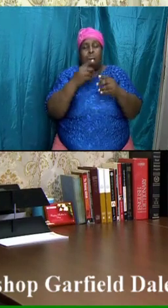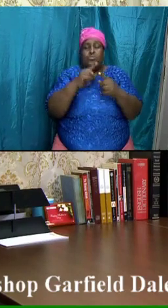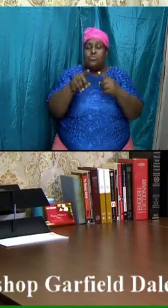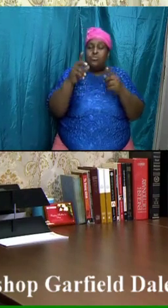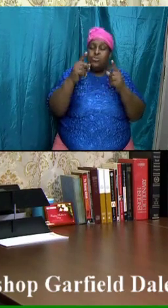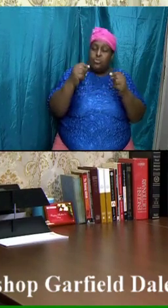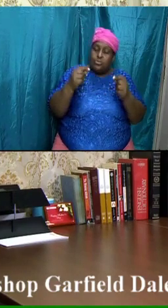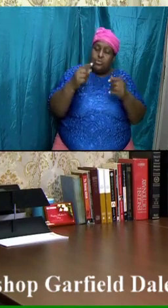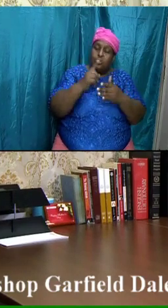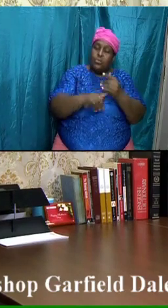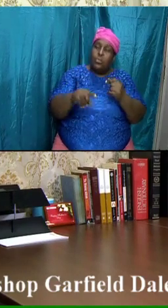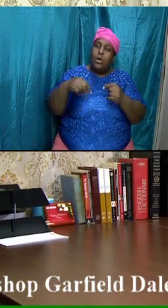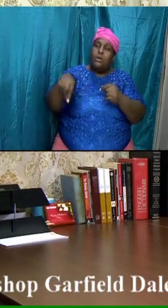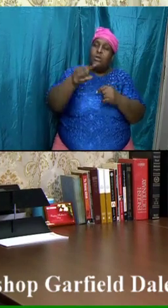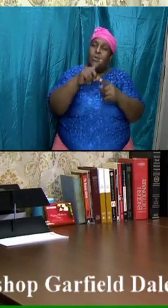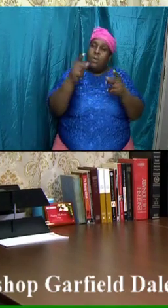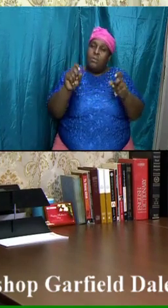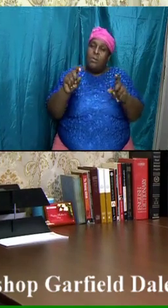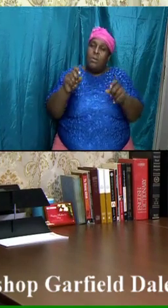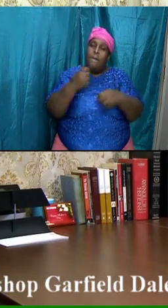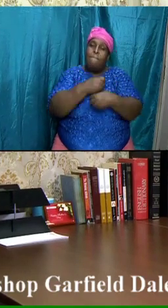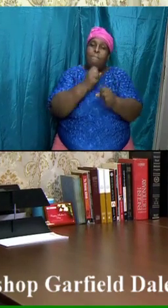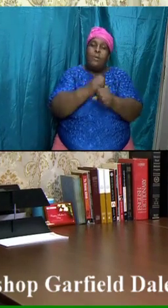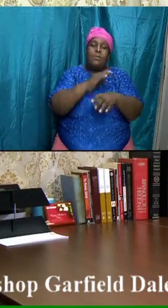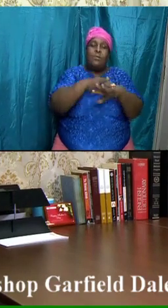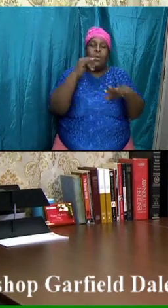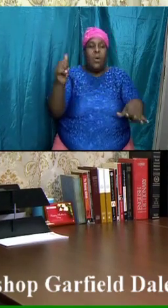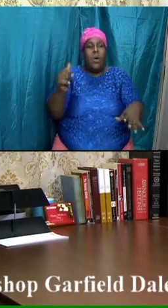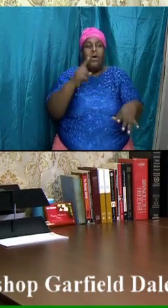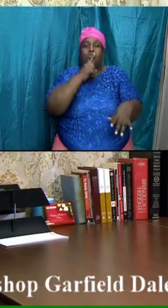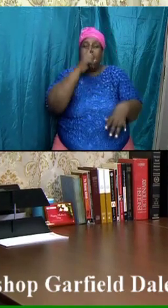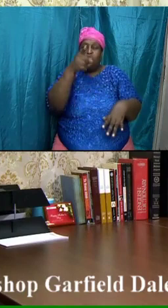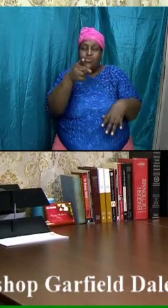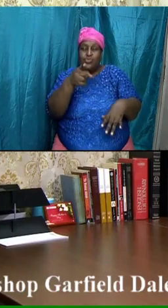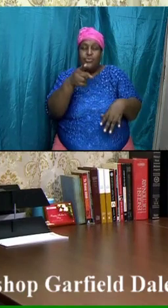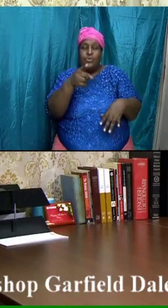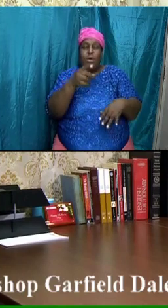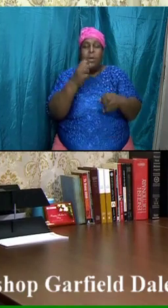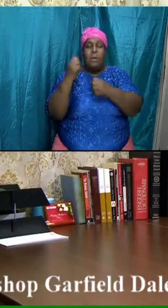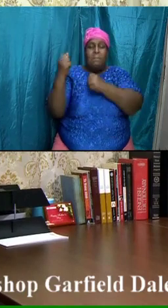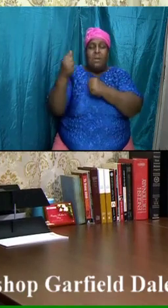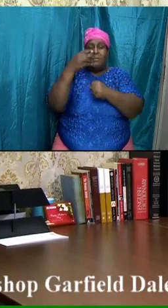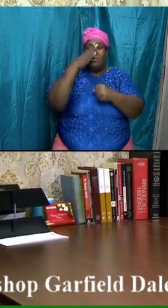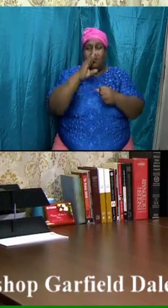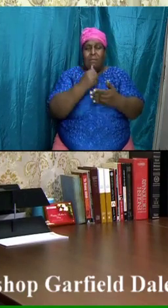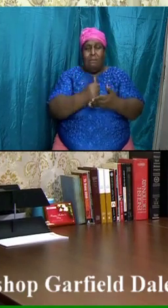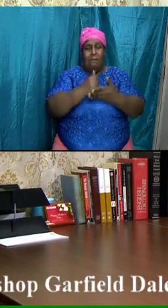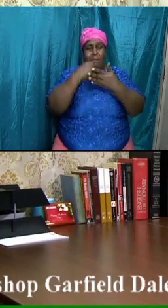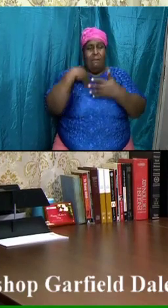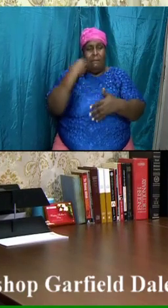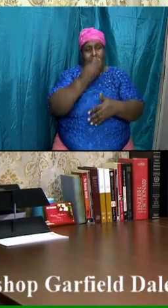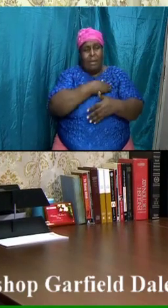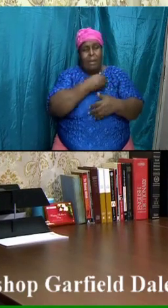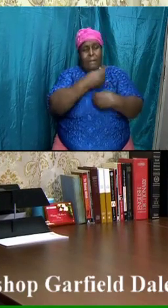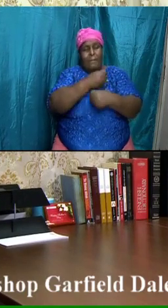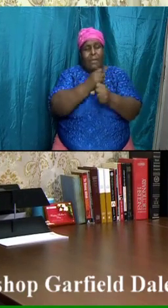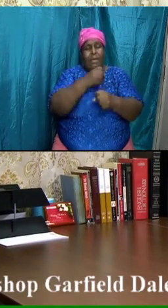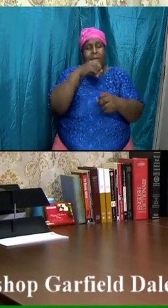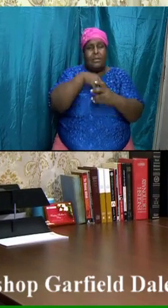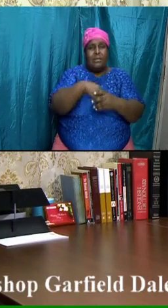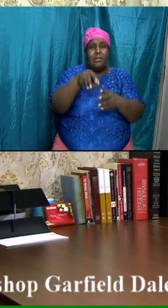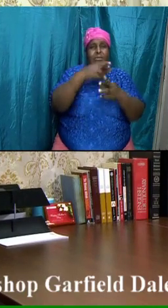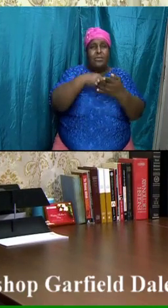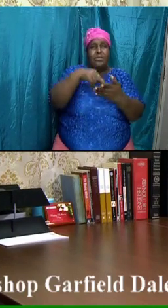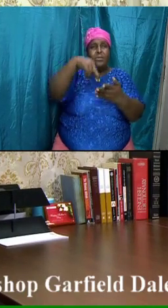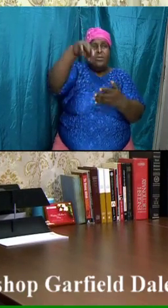we must to make our calling and election sure mighty God help us to make it in the rapture oh